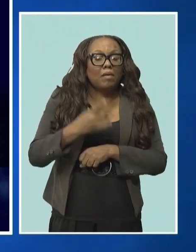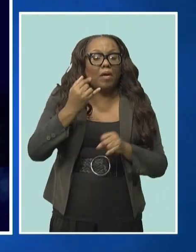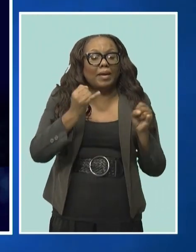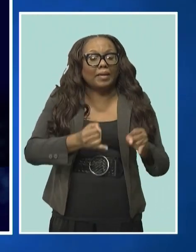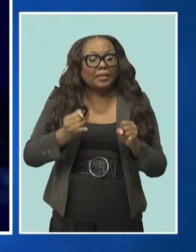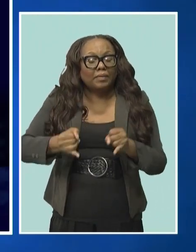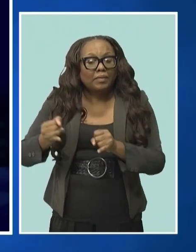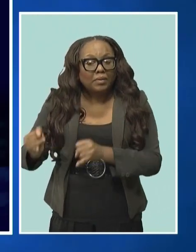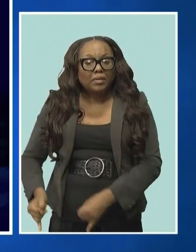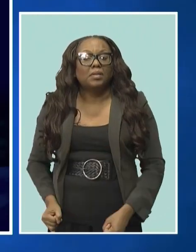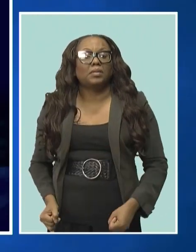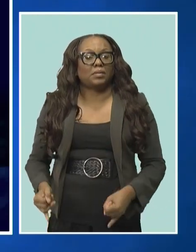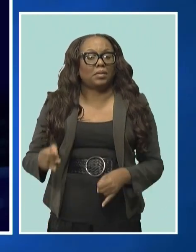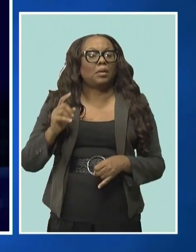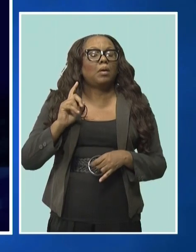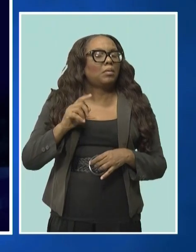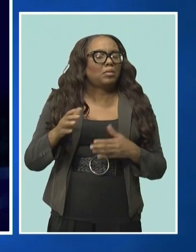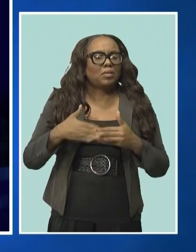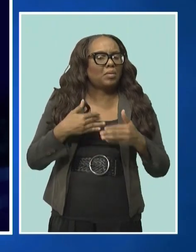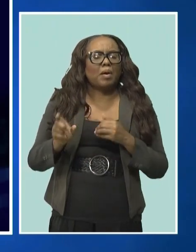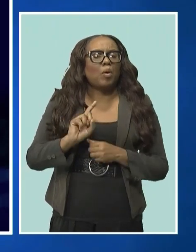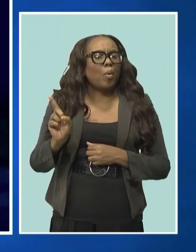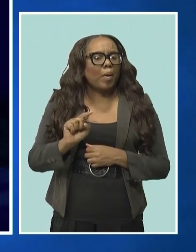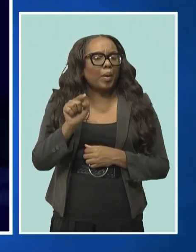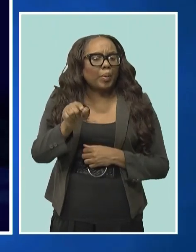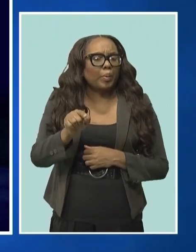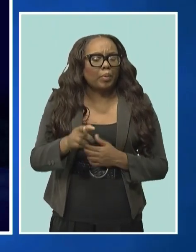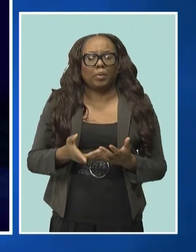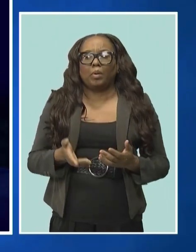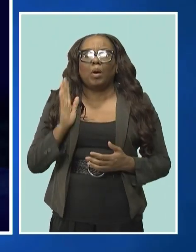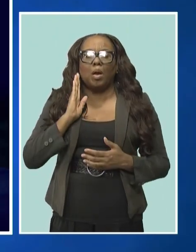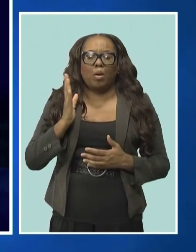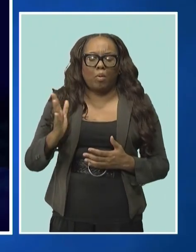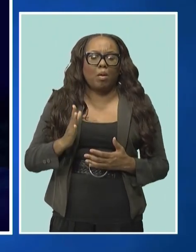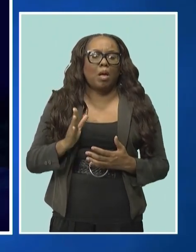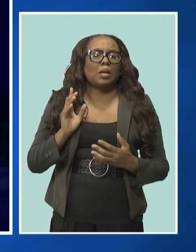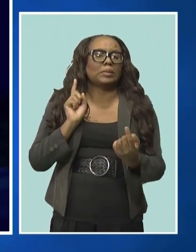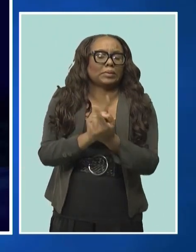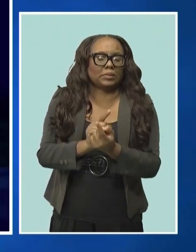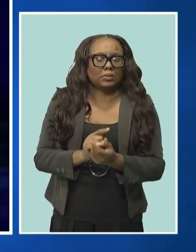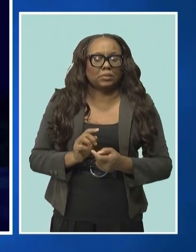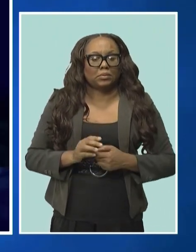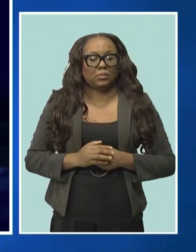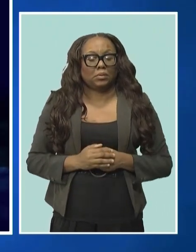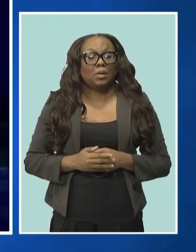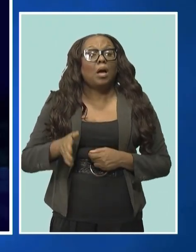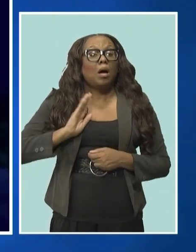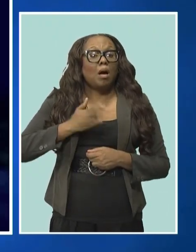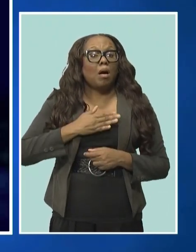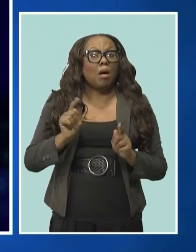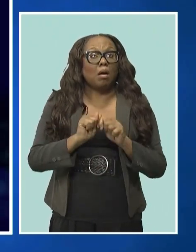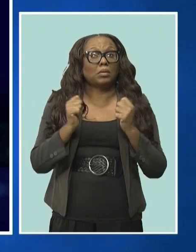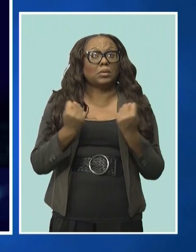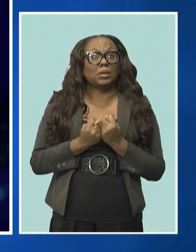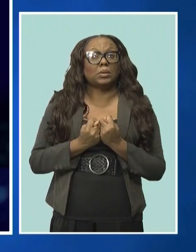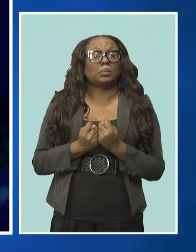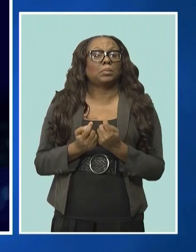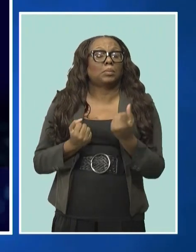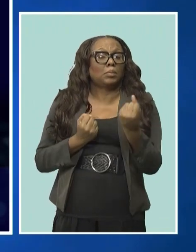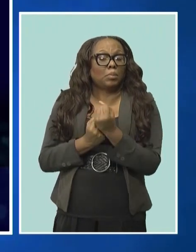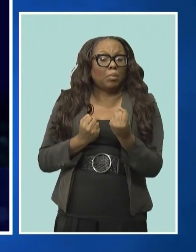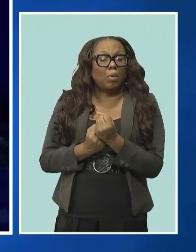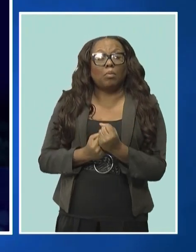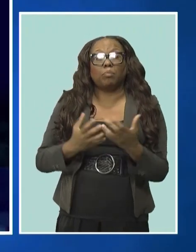they may be. Our team at the association, along with our dedicated members, have committed ourselves to doing